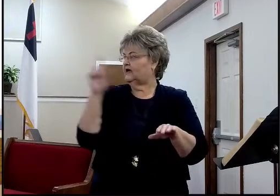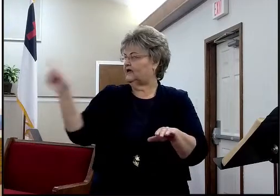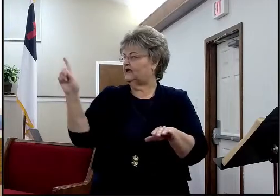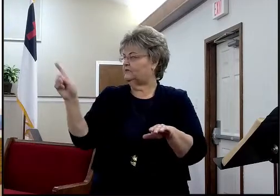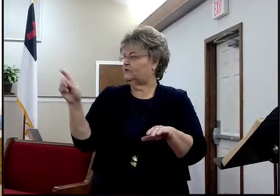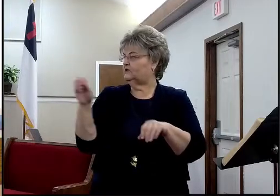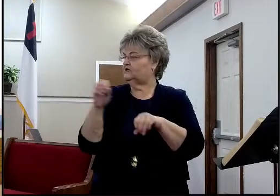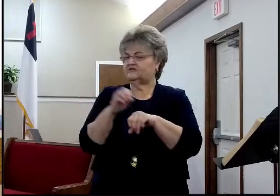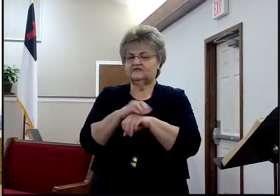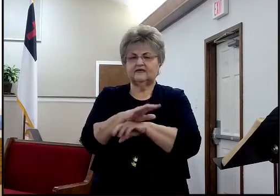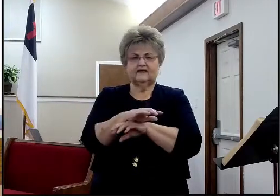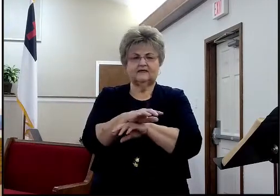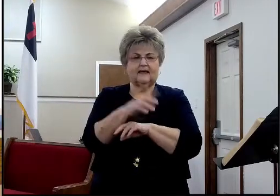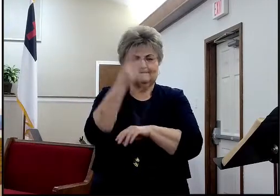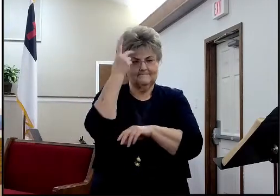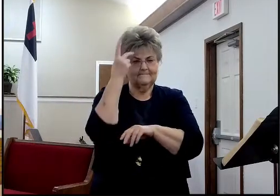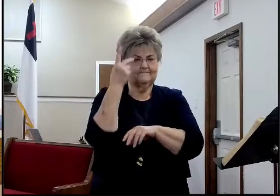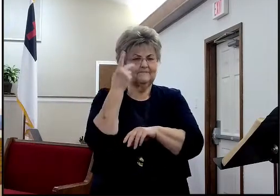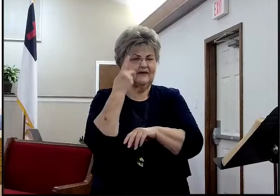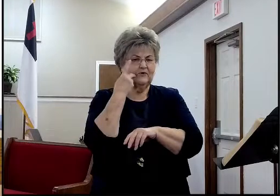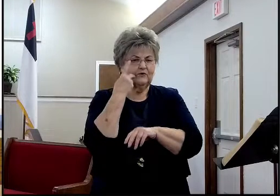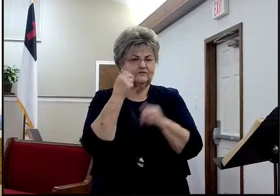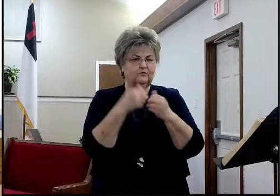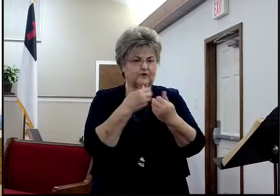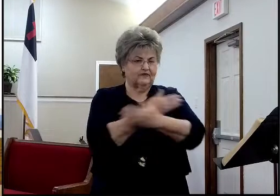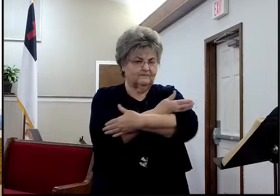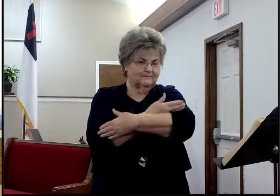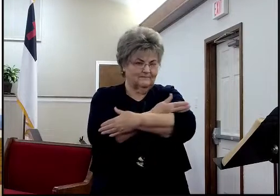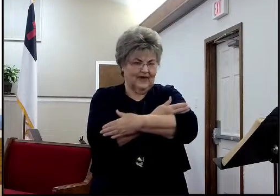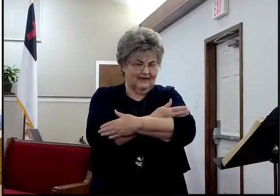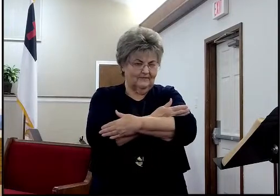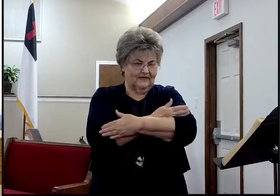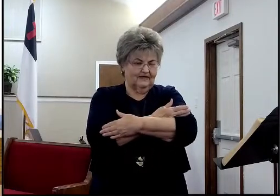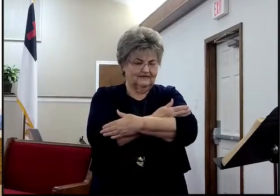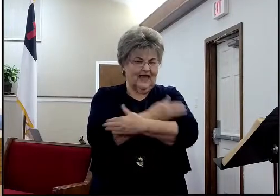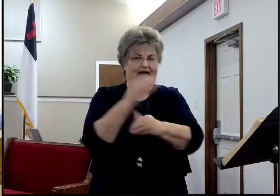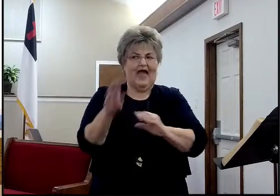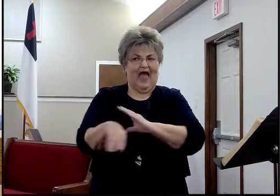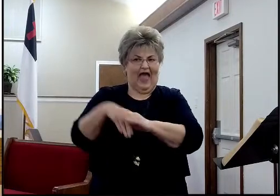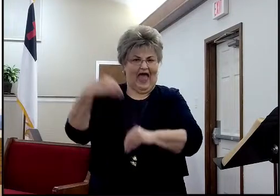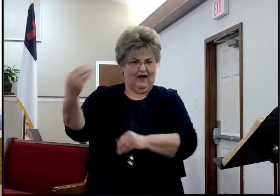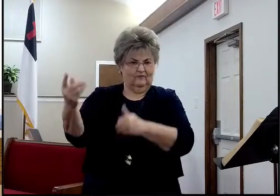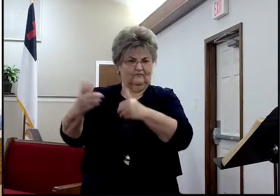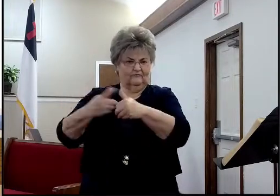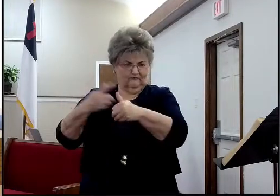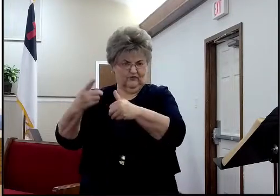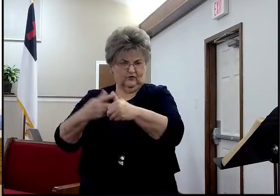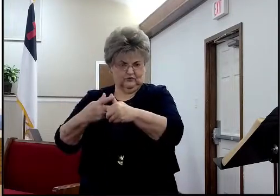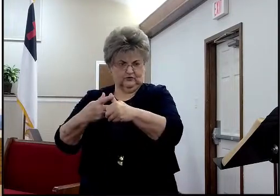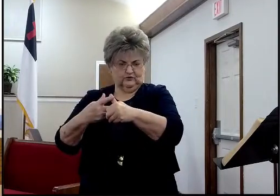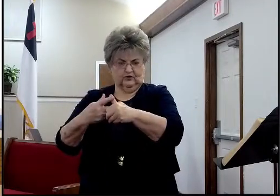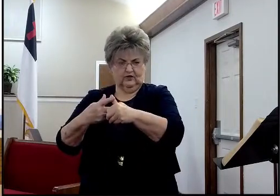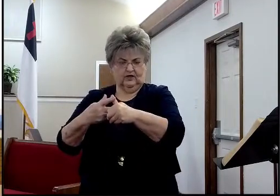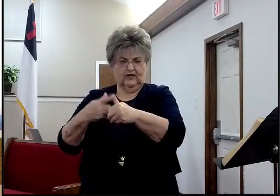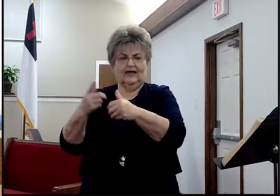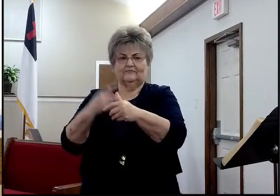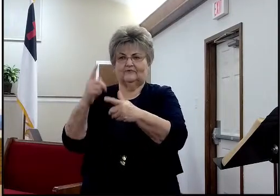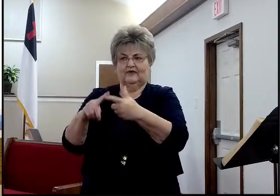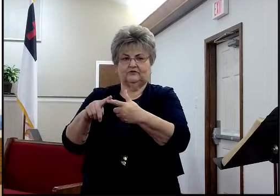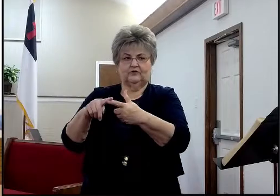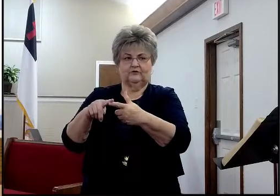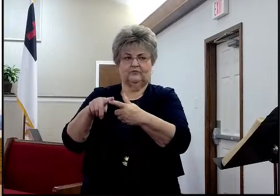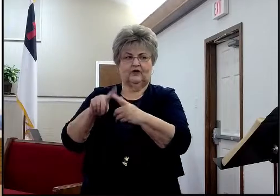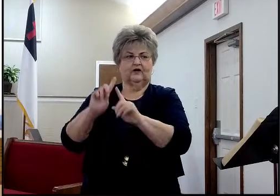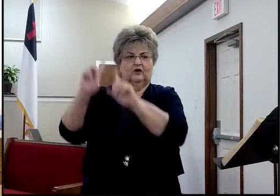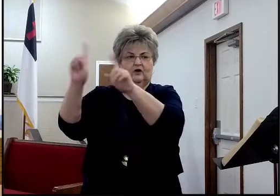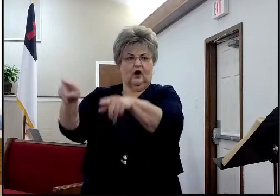Those parents who have kids in the nursery out the doors. And then out the doors and you may go get your kids out of the